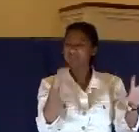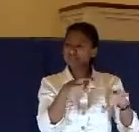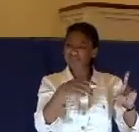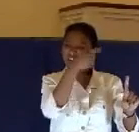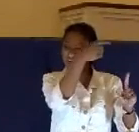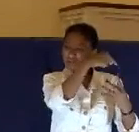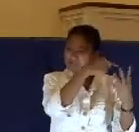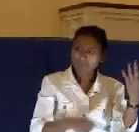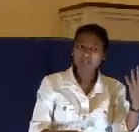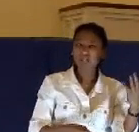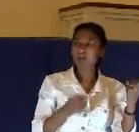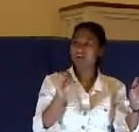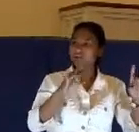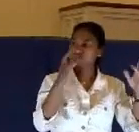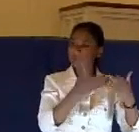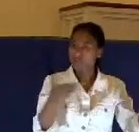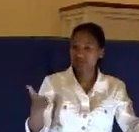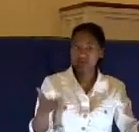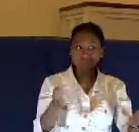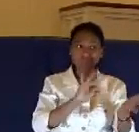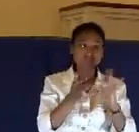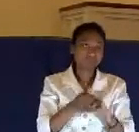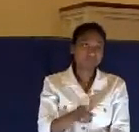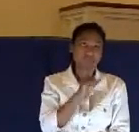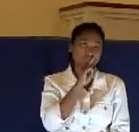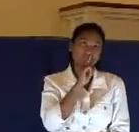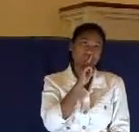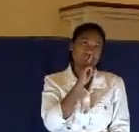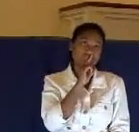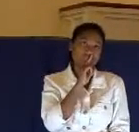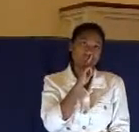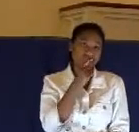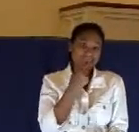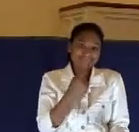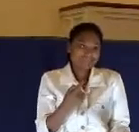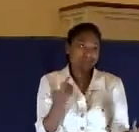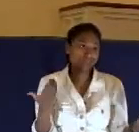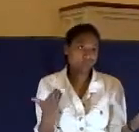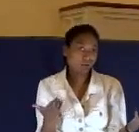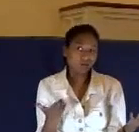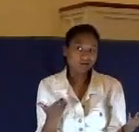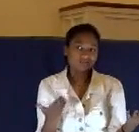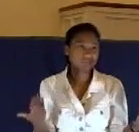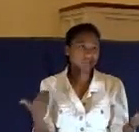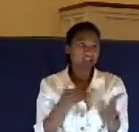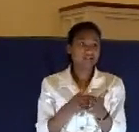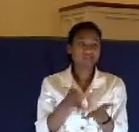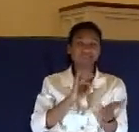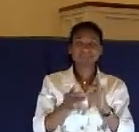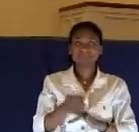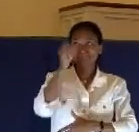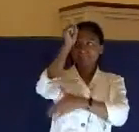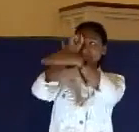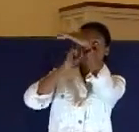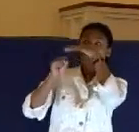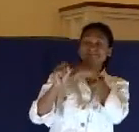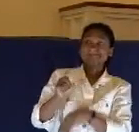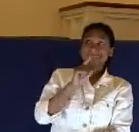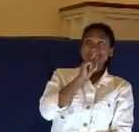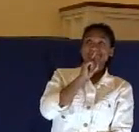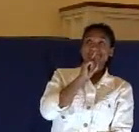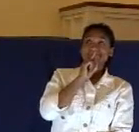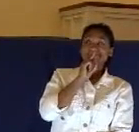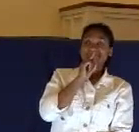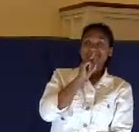even answer. There was nothing more to be said. His silence was, again, submission to what was about to